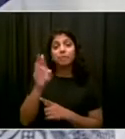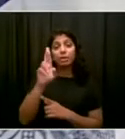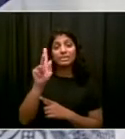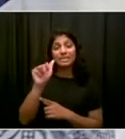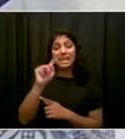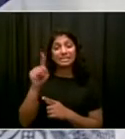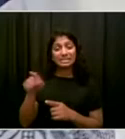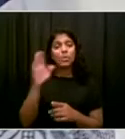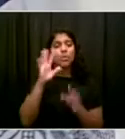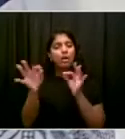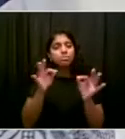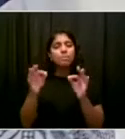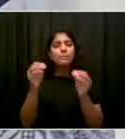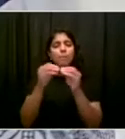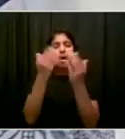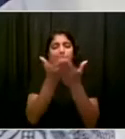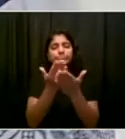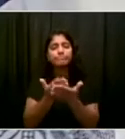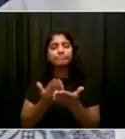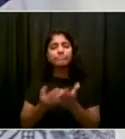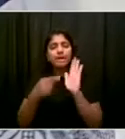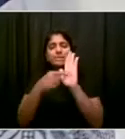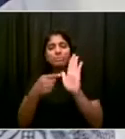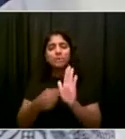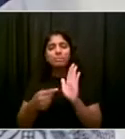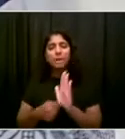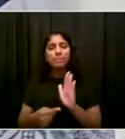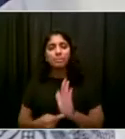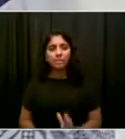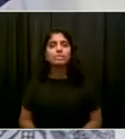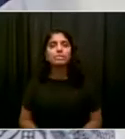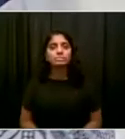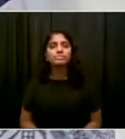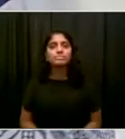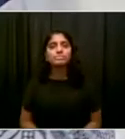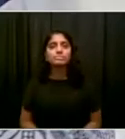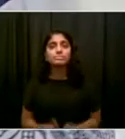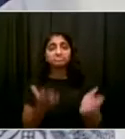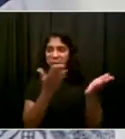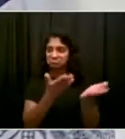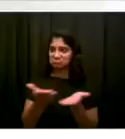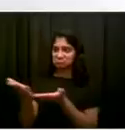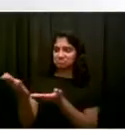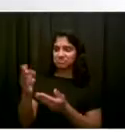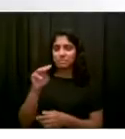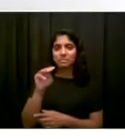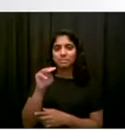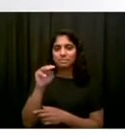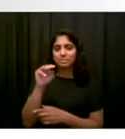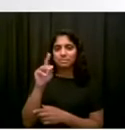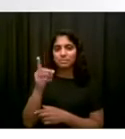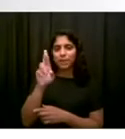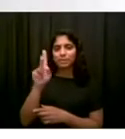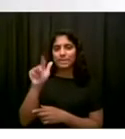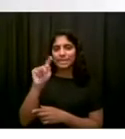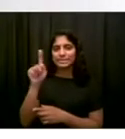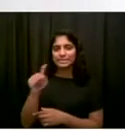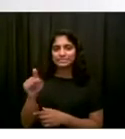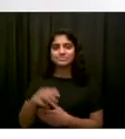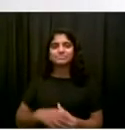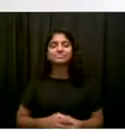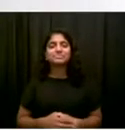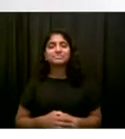effort. Dr. Katz. Oh, thank you so much, Mr. Mayor. And I know that you love New York City and Brooklyn history.